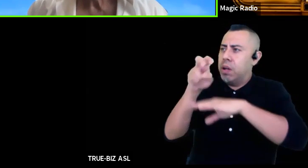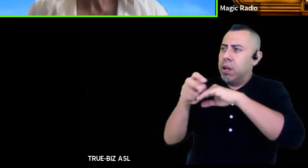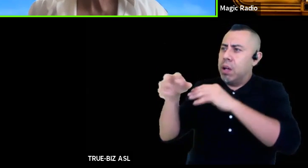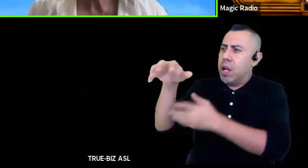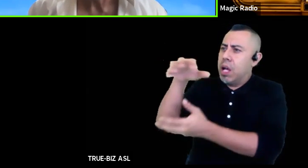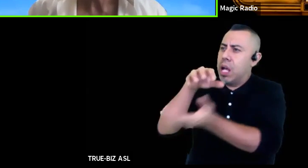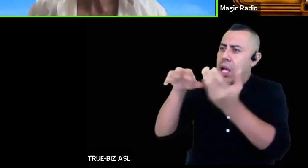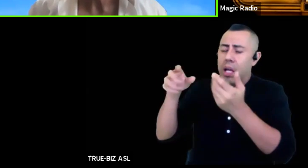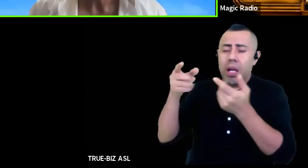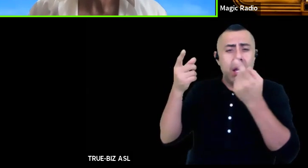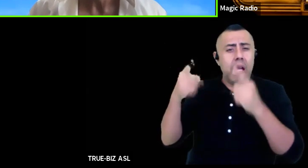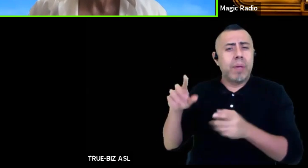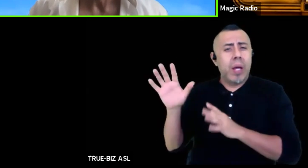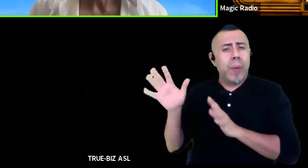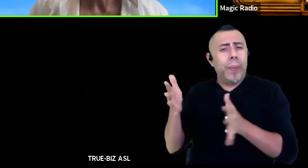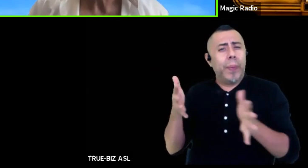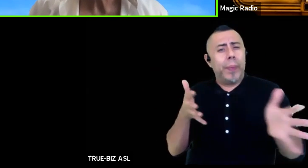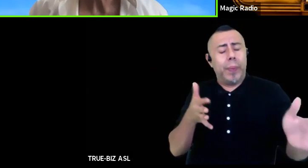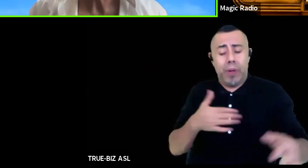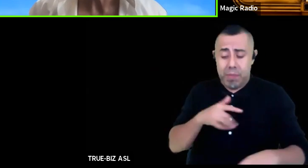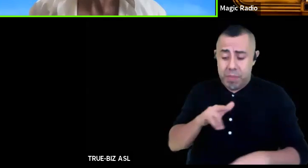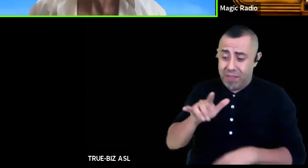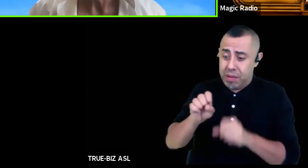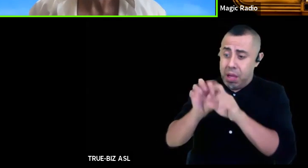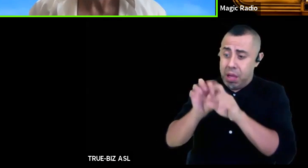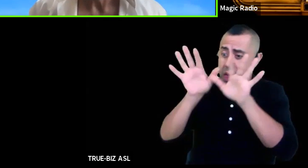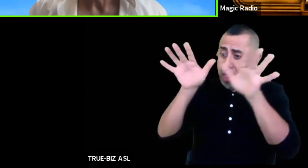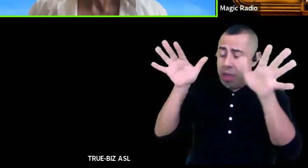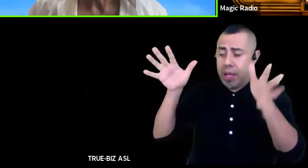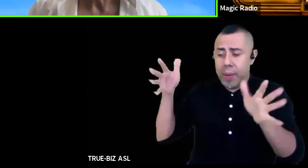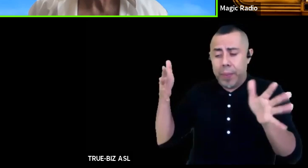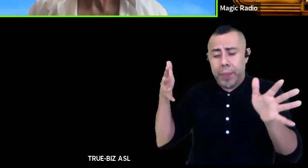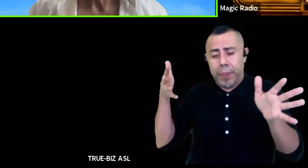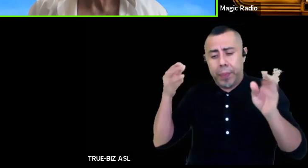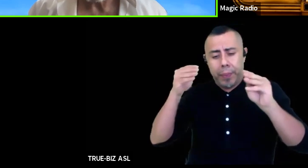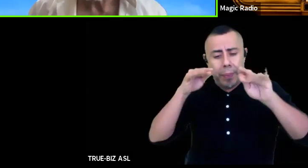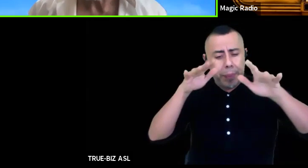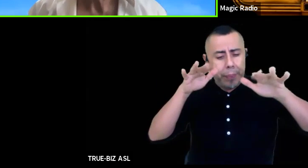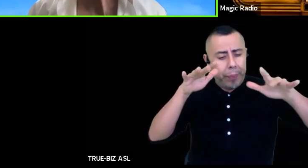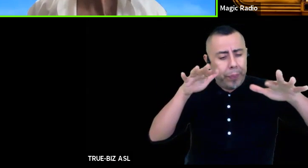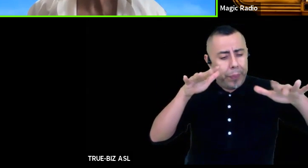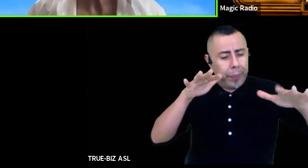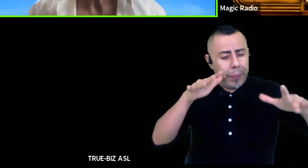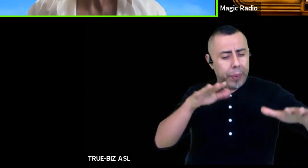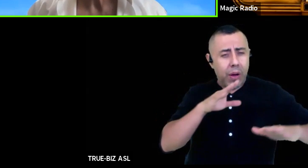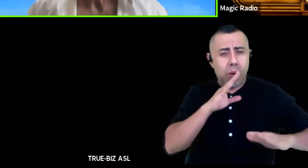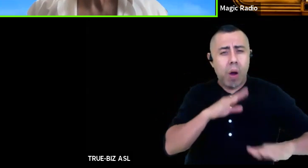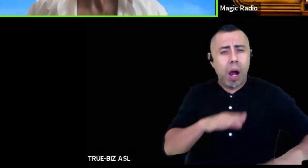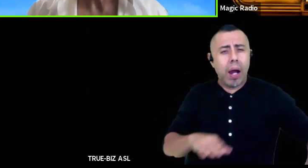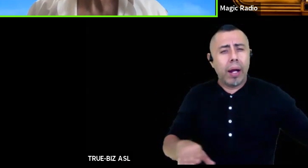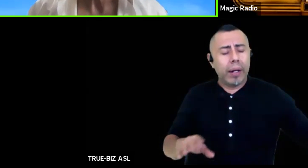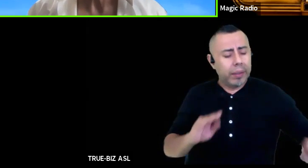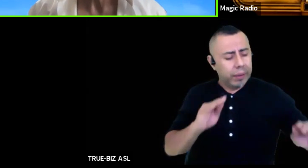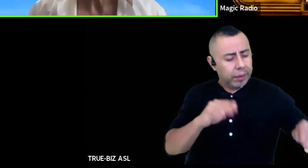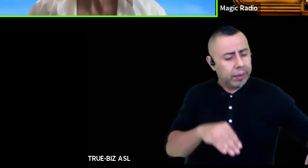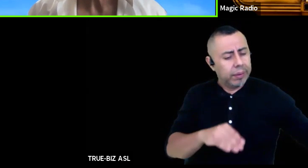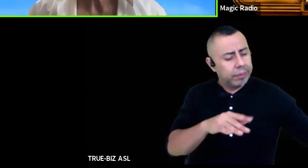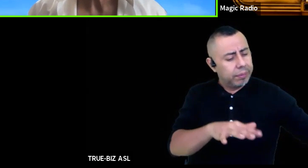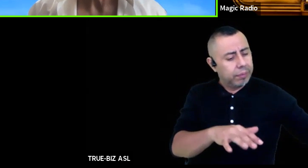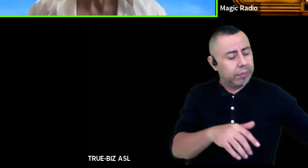and falls quietly into the sea i'm dead with irene forever